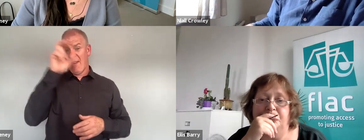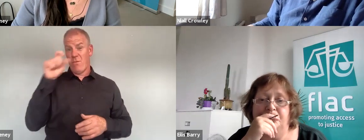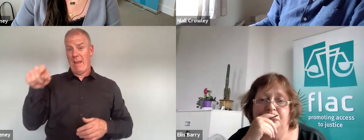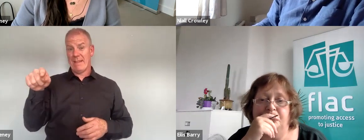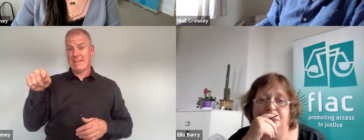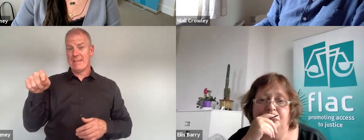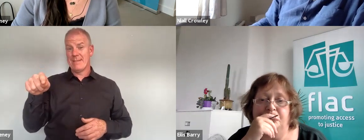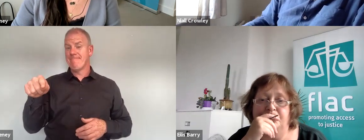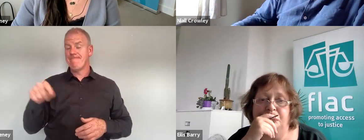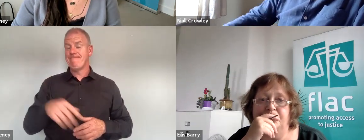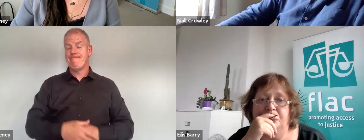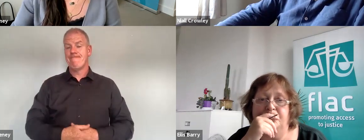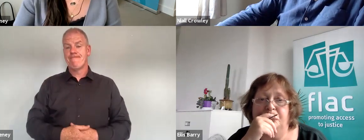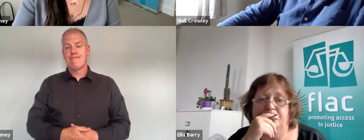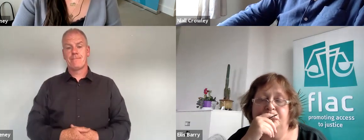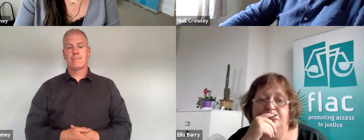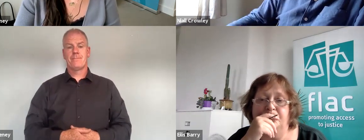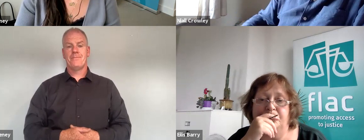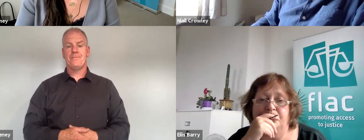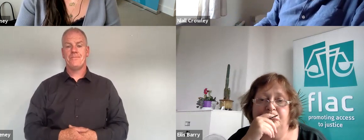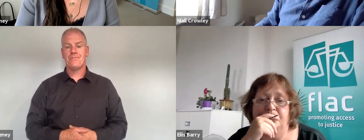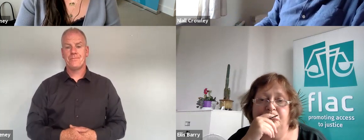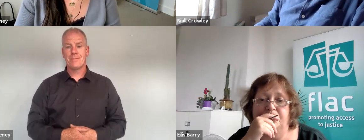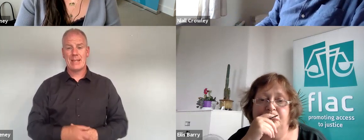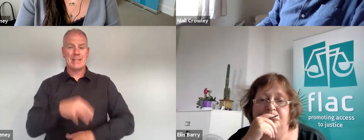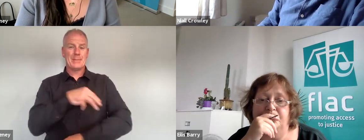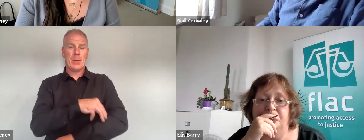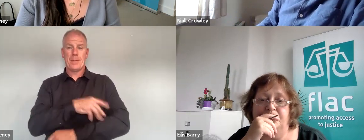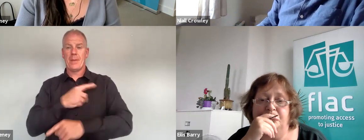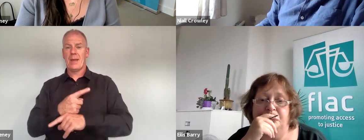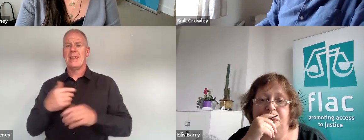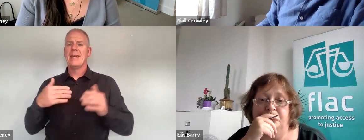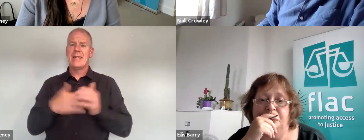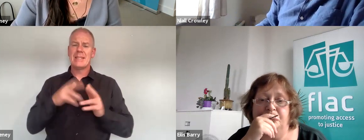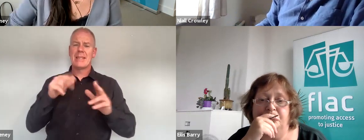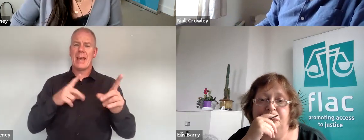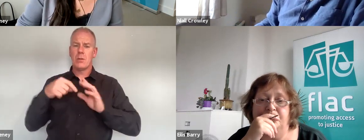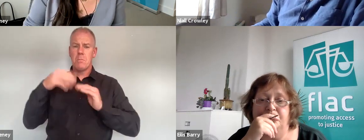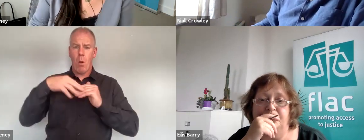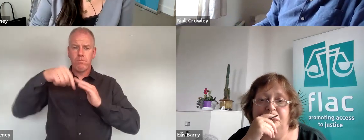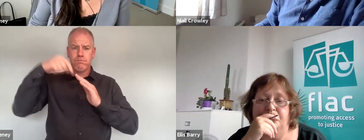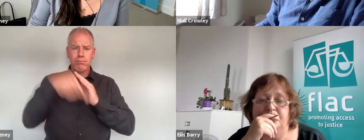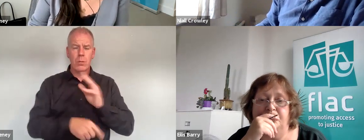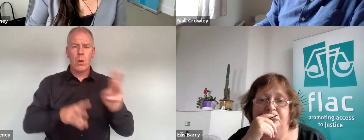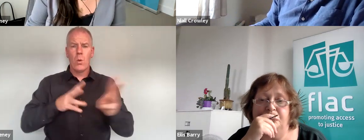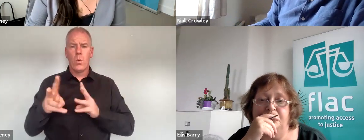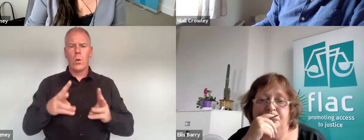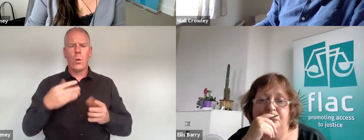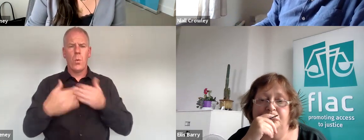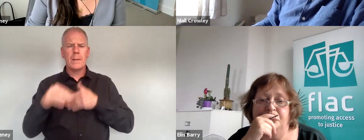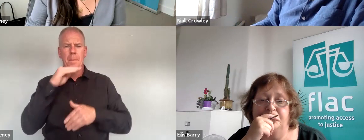that regard so that's the issue I think yeah we could do further work on what do we mean by critical mass